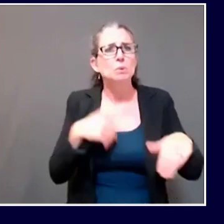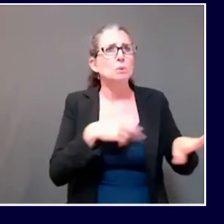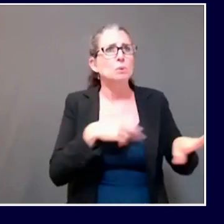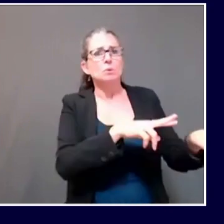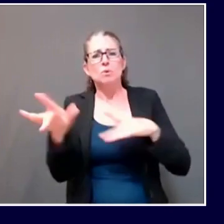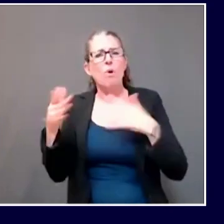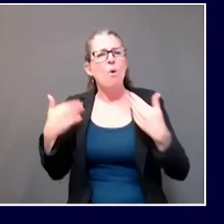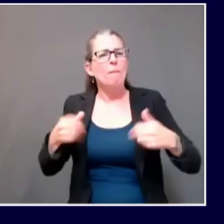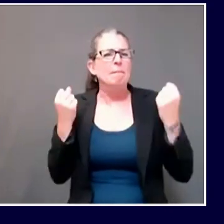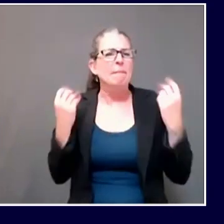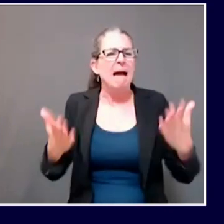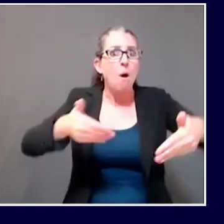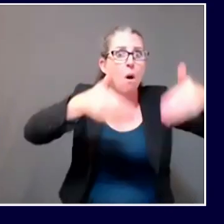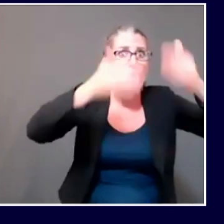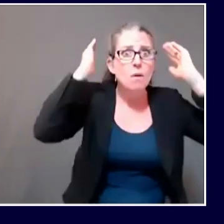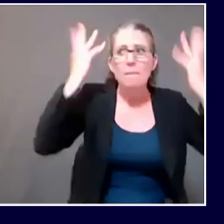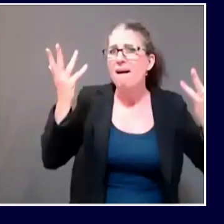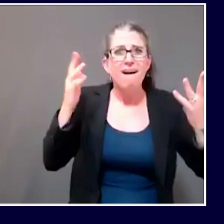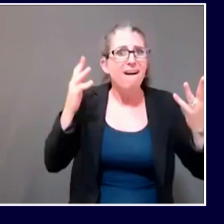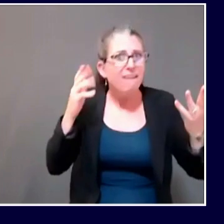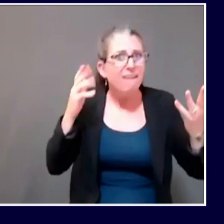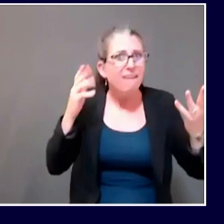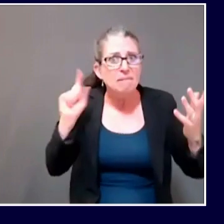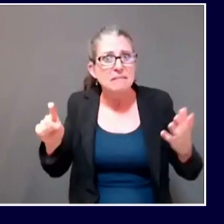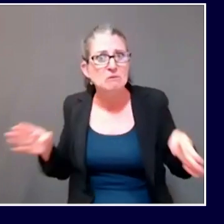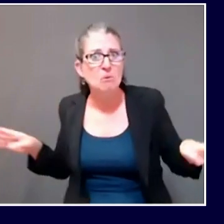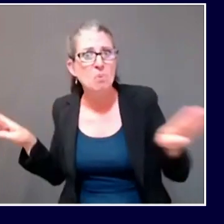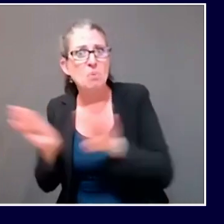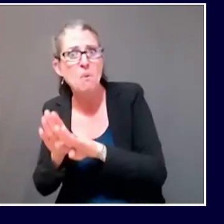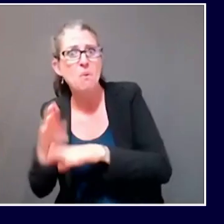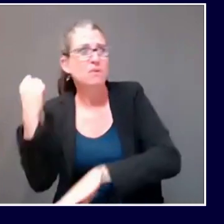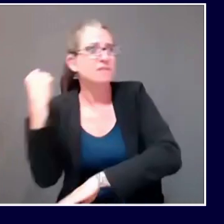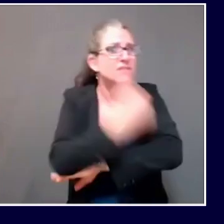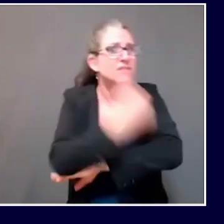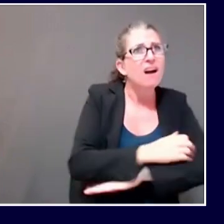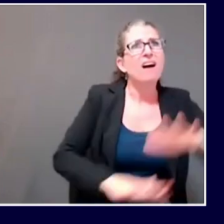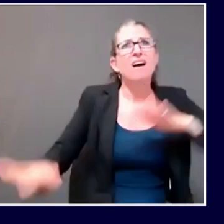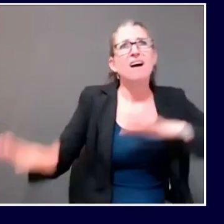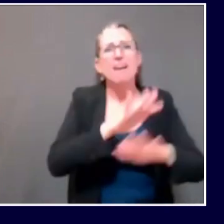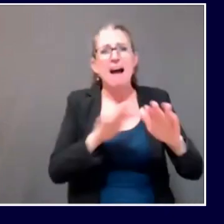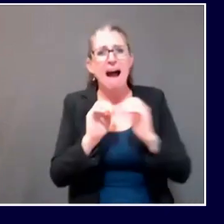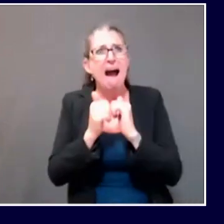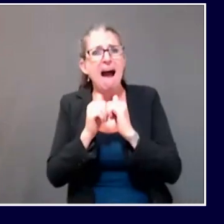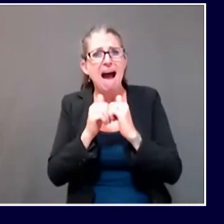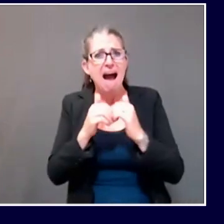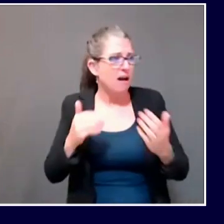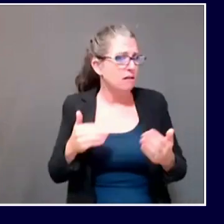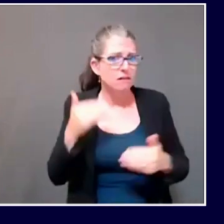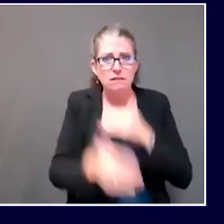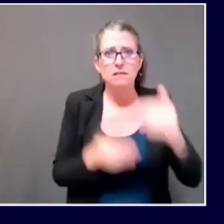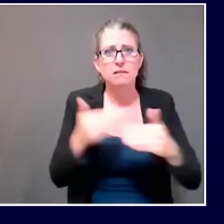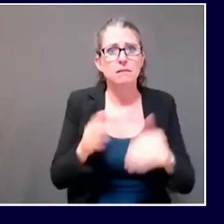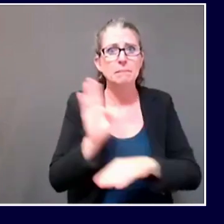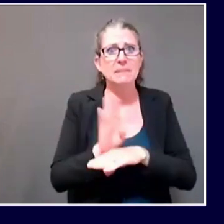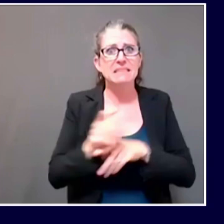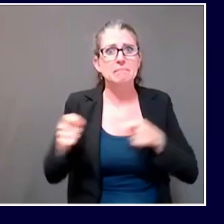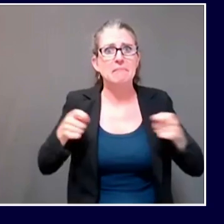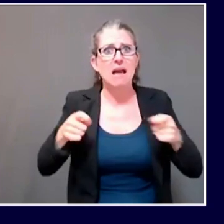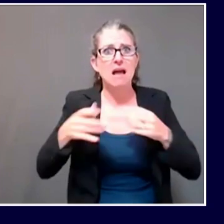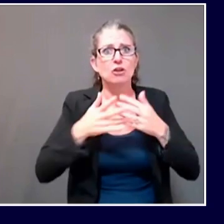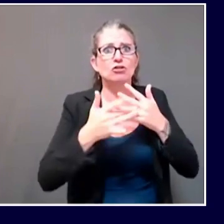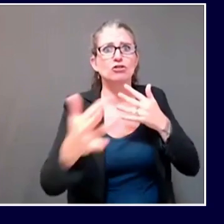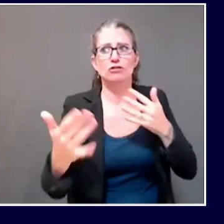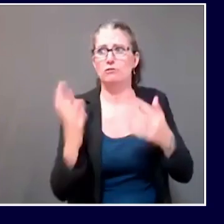the public in new and innovative ways. In addition to the threat of the public health, the COVID-19 pandemic